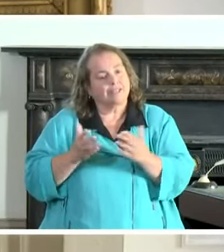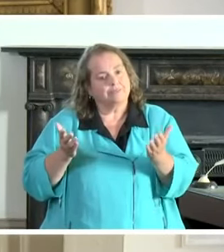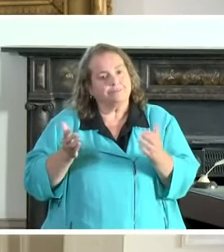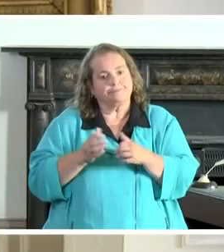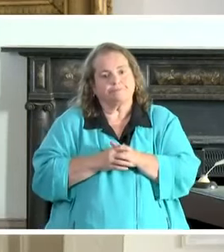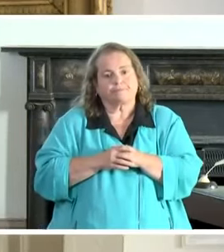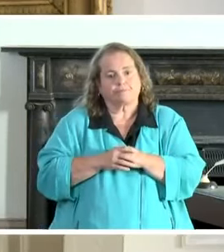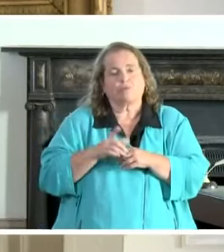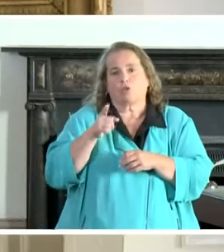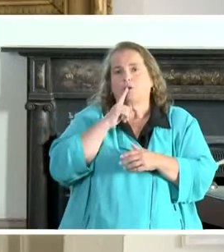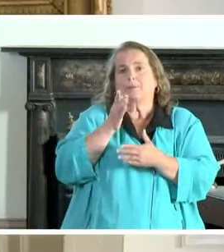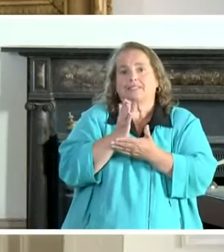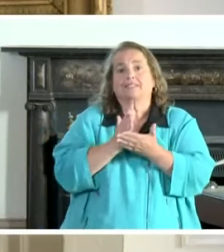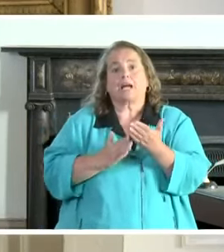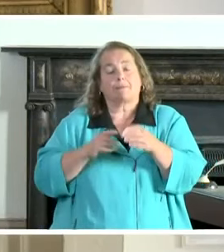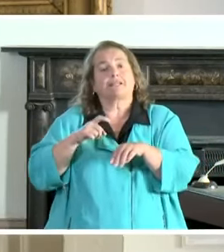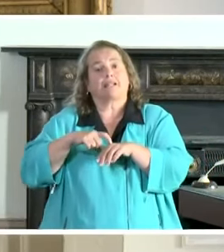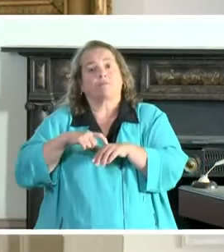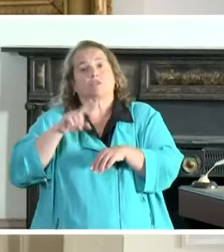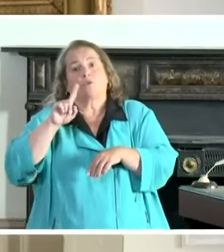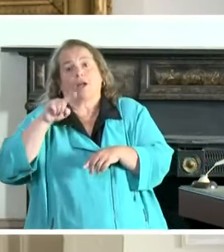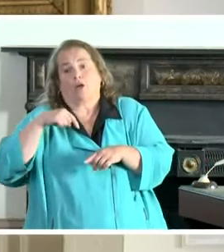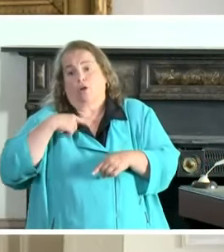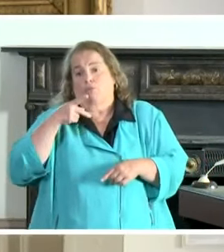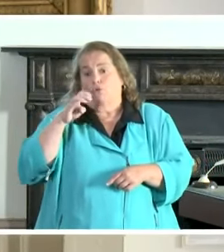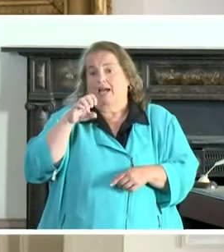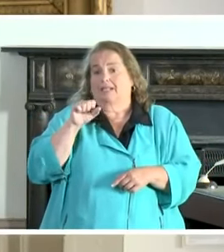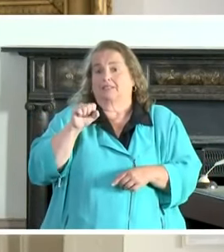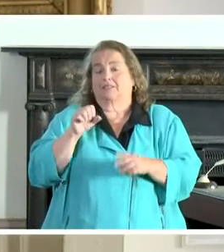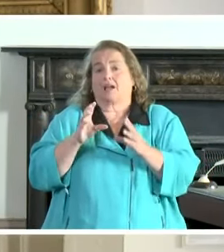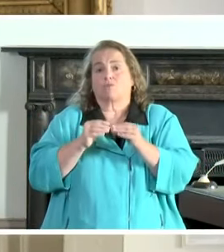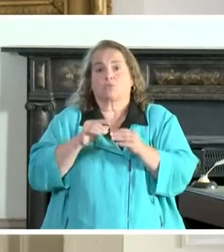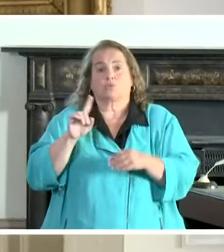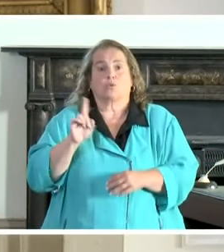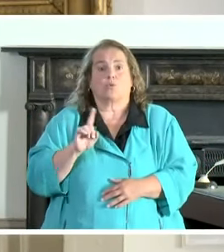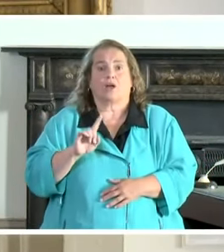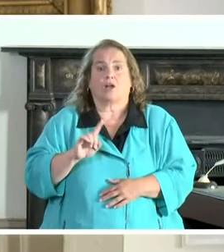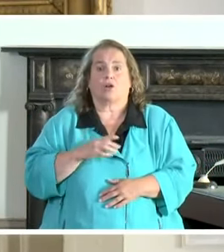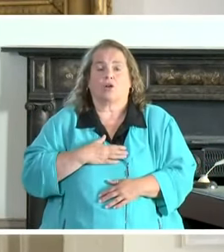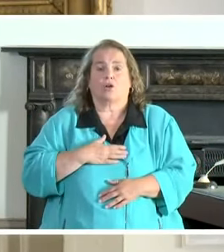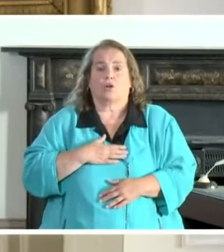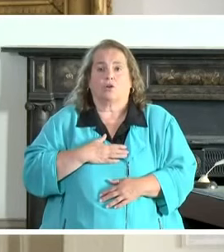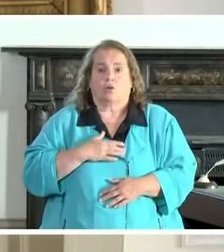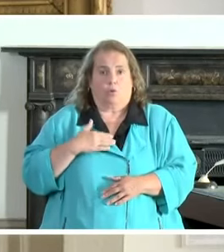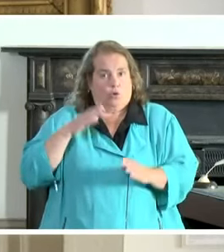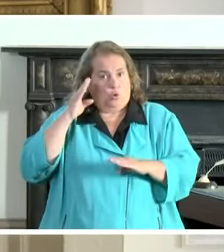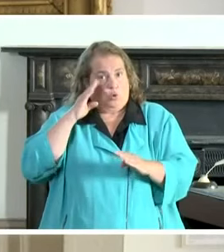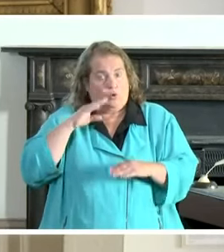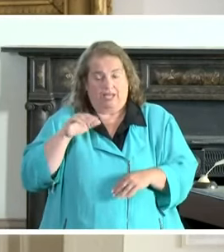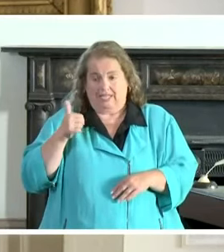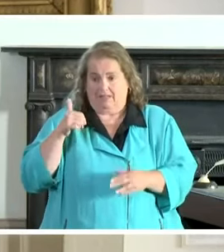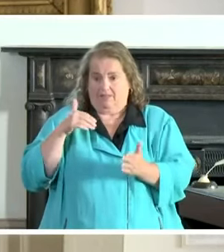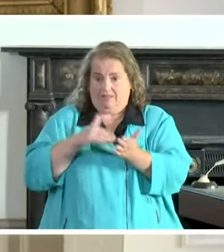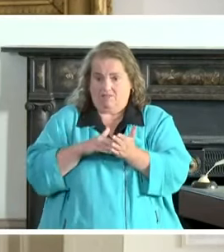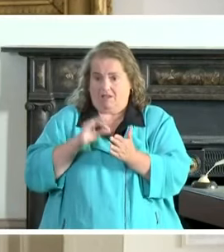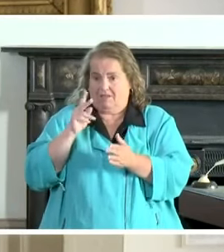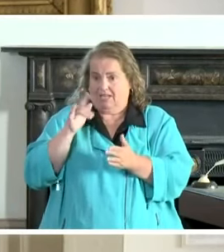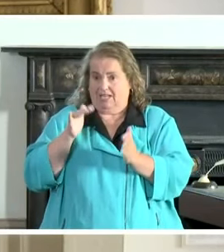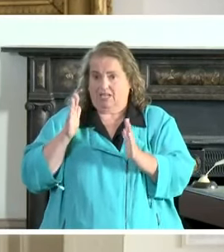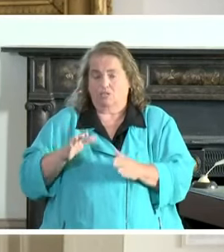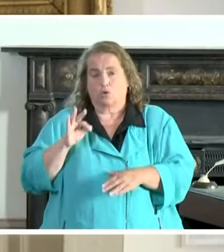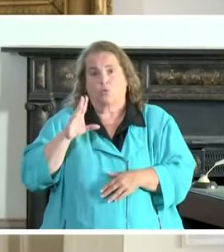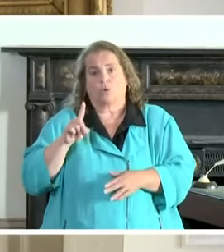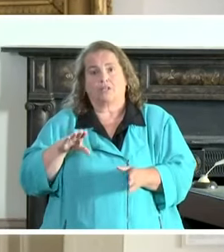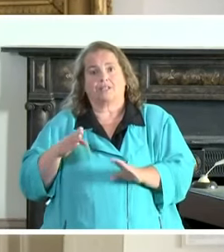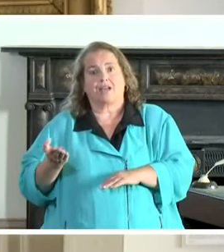times in these press conferences where we've been worried that tens of thousands of Kentuckians would die,